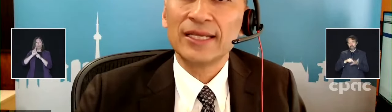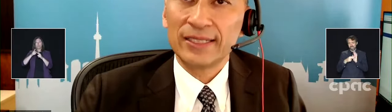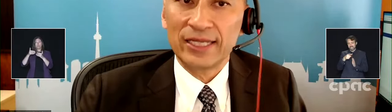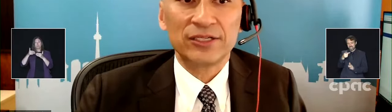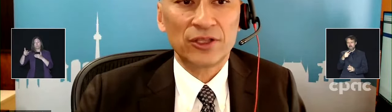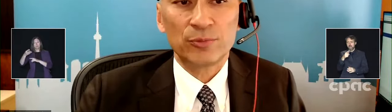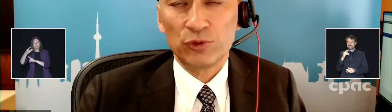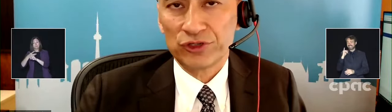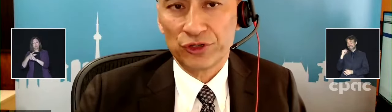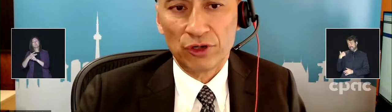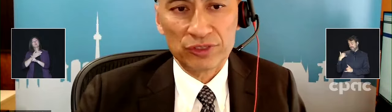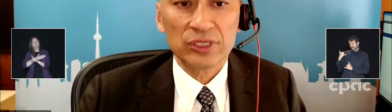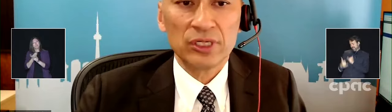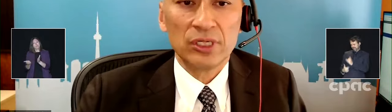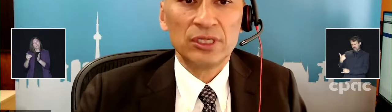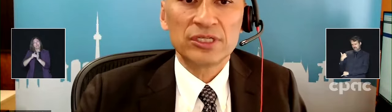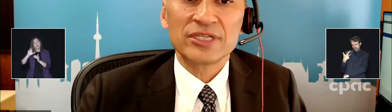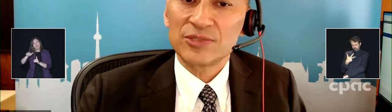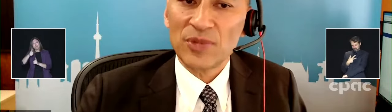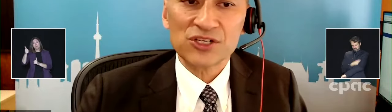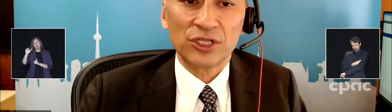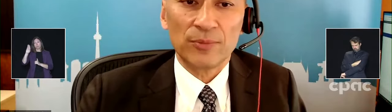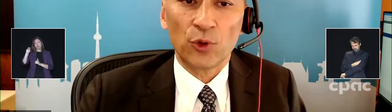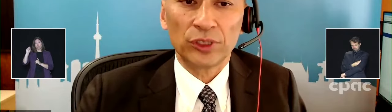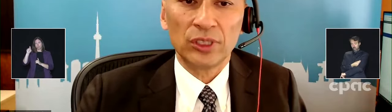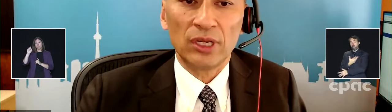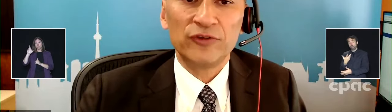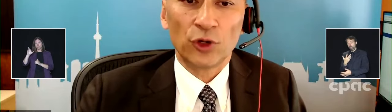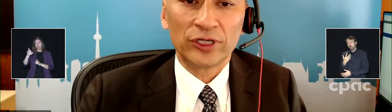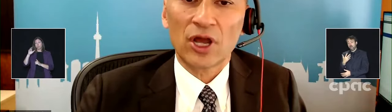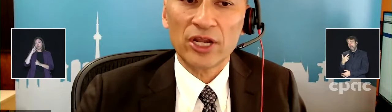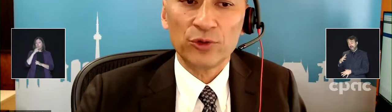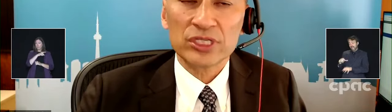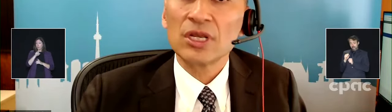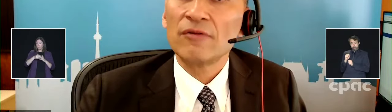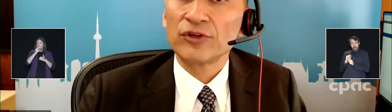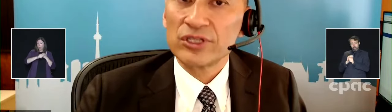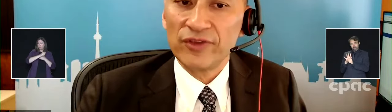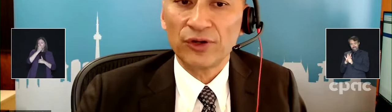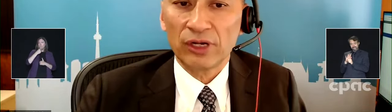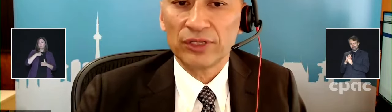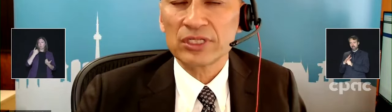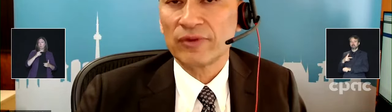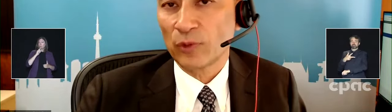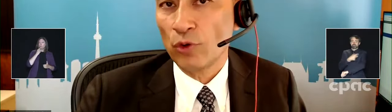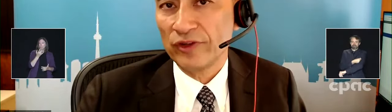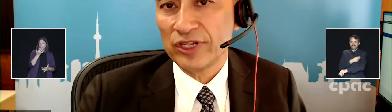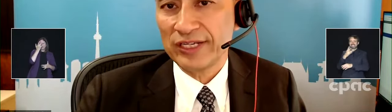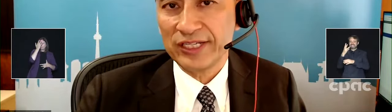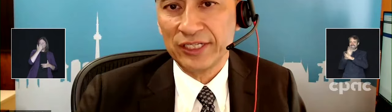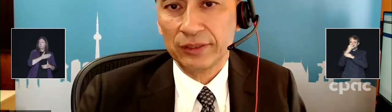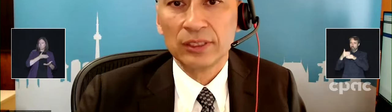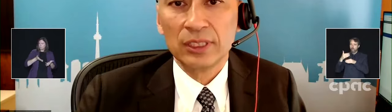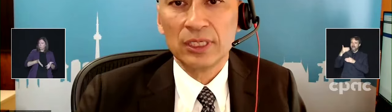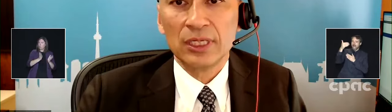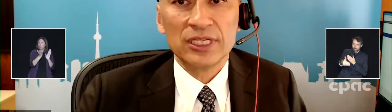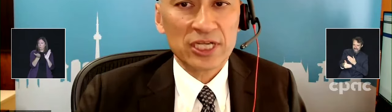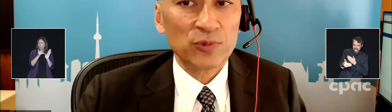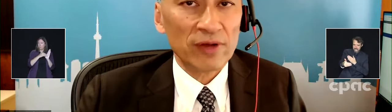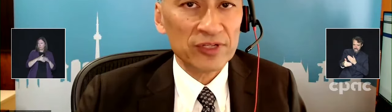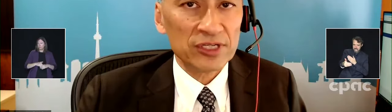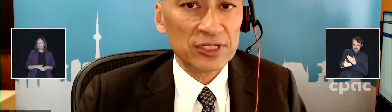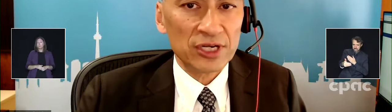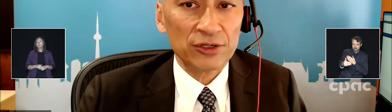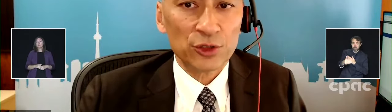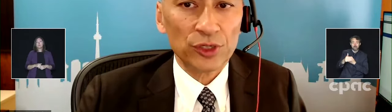get another booster dose. This is especially important if you are at high risk for severe illness from COVID-19. In some provinces